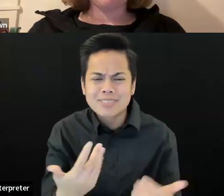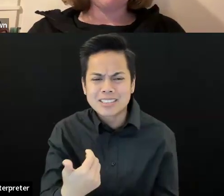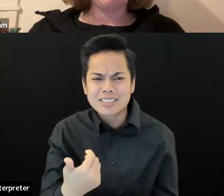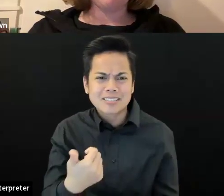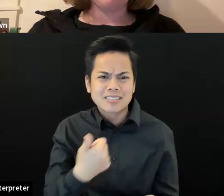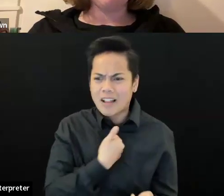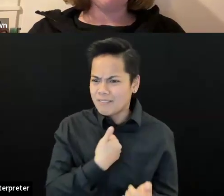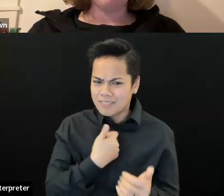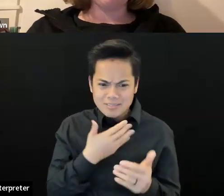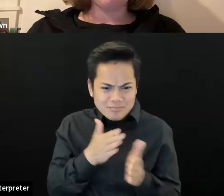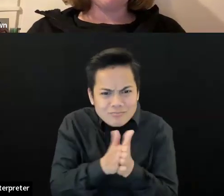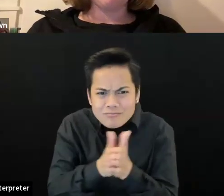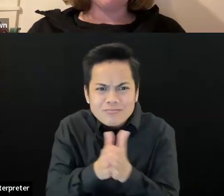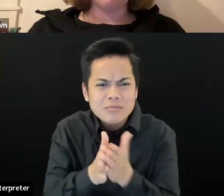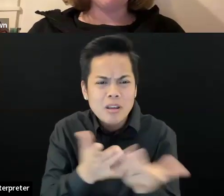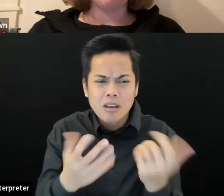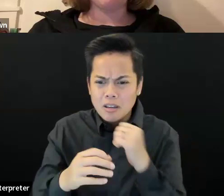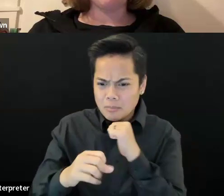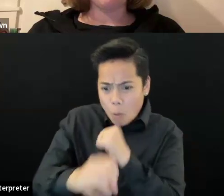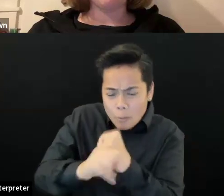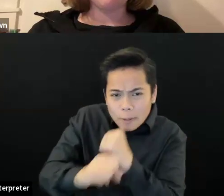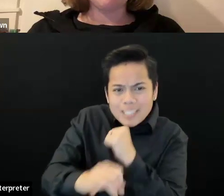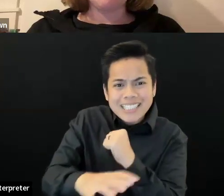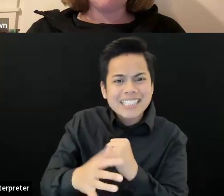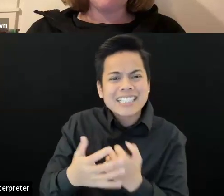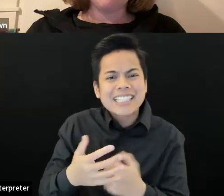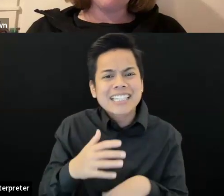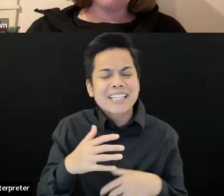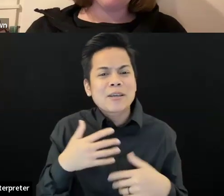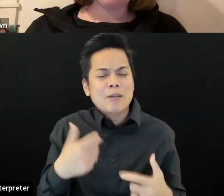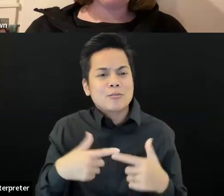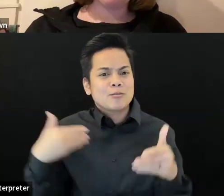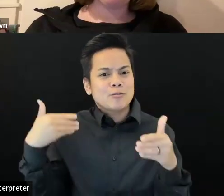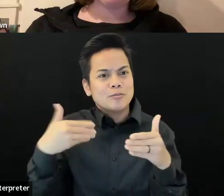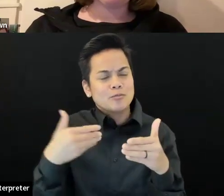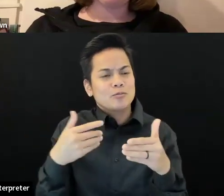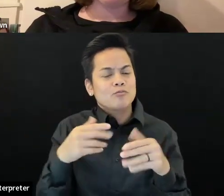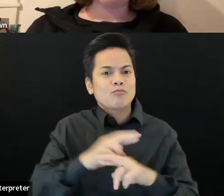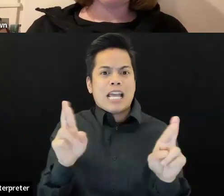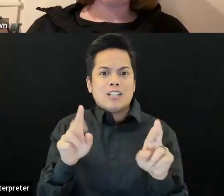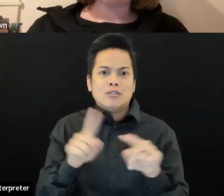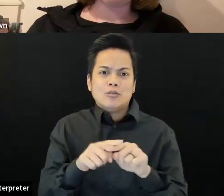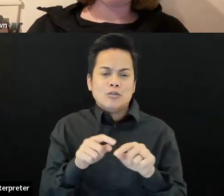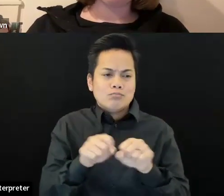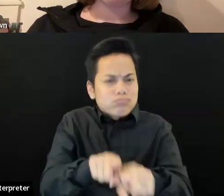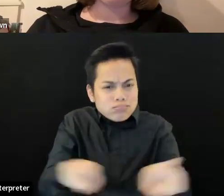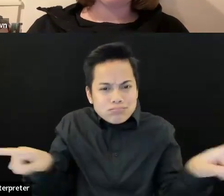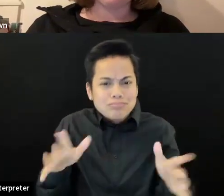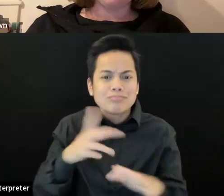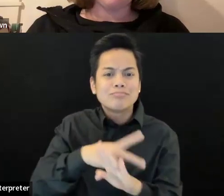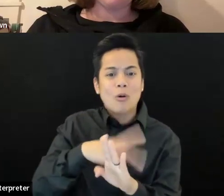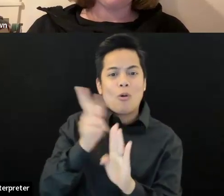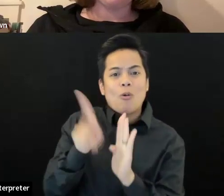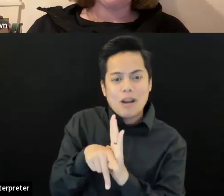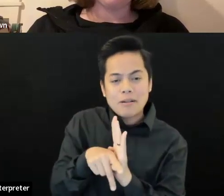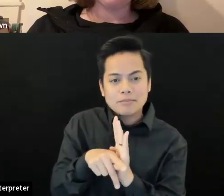to the, to launching the virtual programming to hear from all of you and, and kind of collect, uh, information about what sorts of